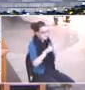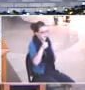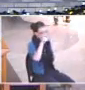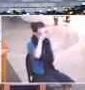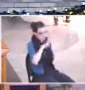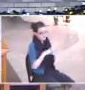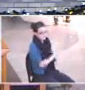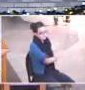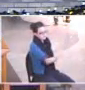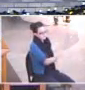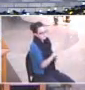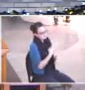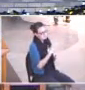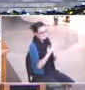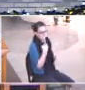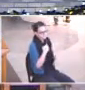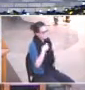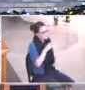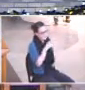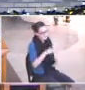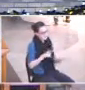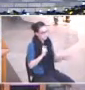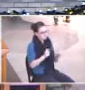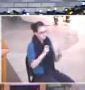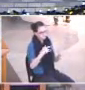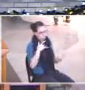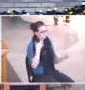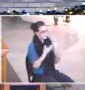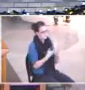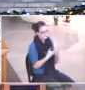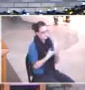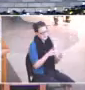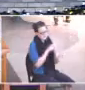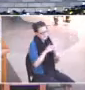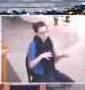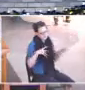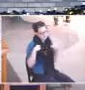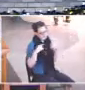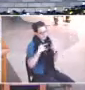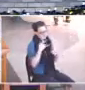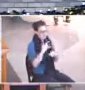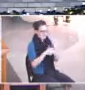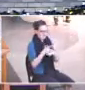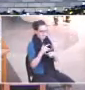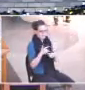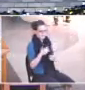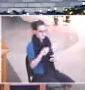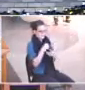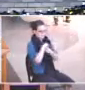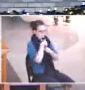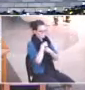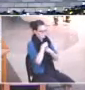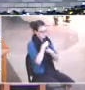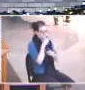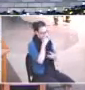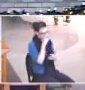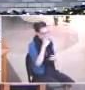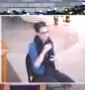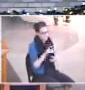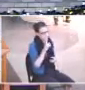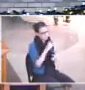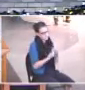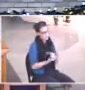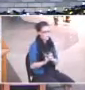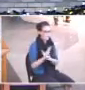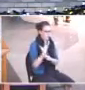Well, I think we're somewhere in between there. But it's a growing experience, and it draws us to go